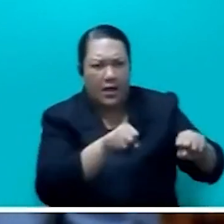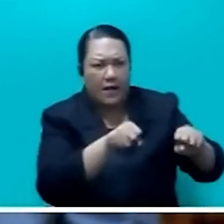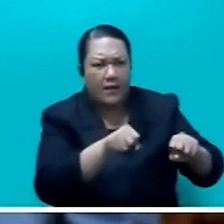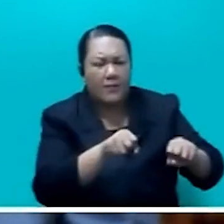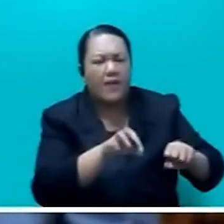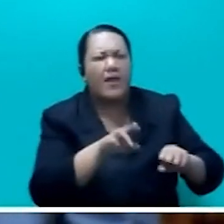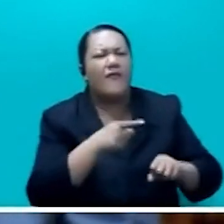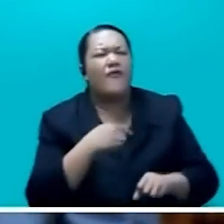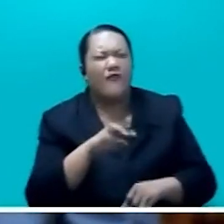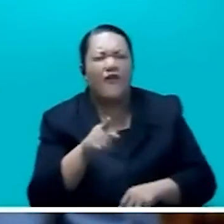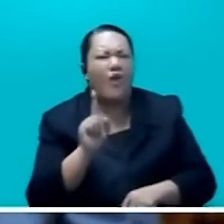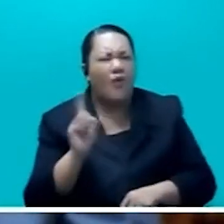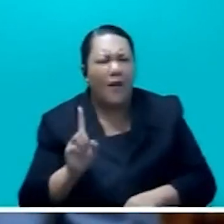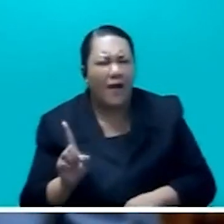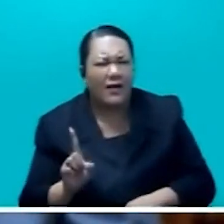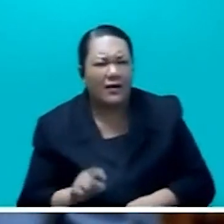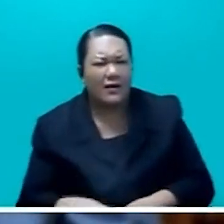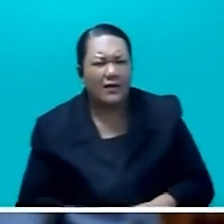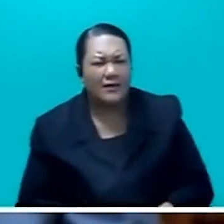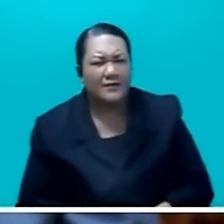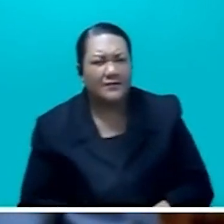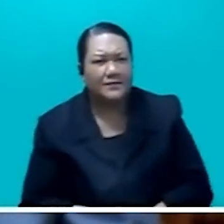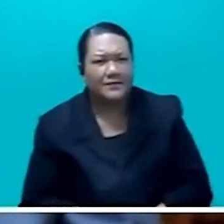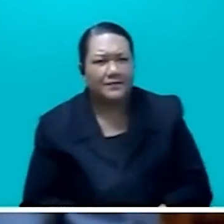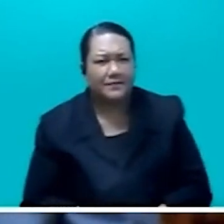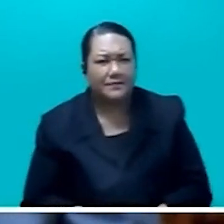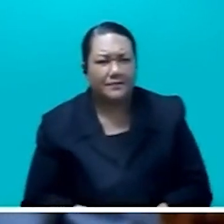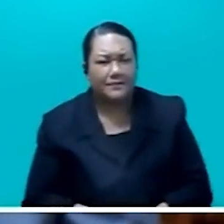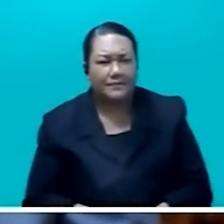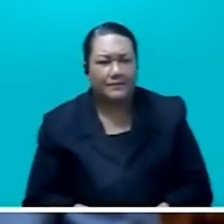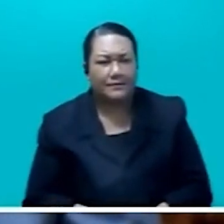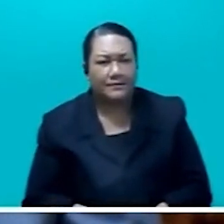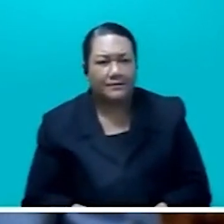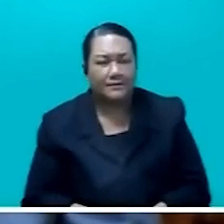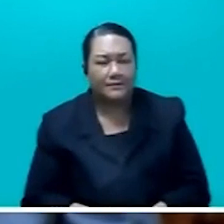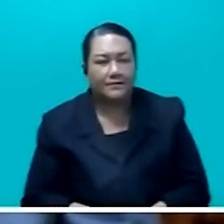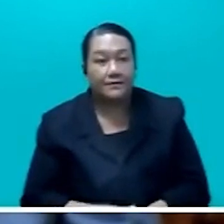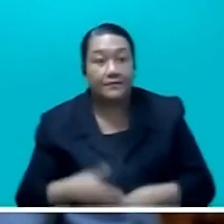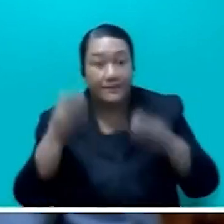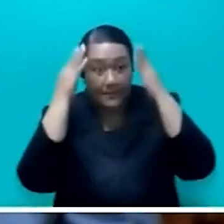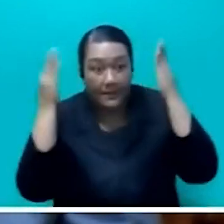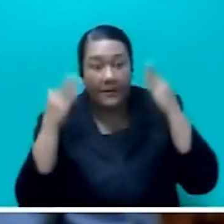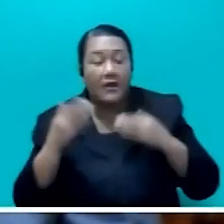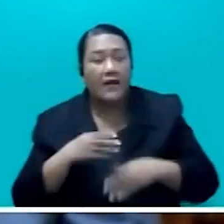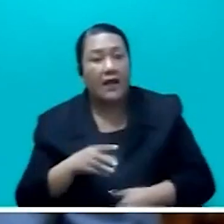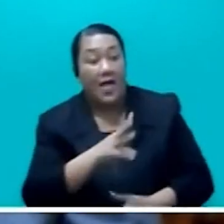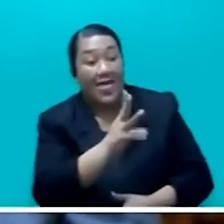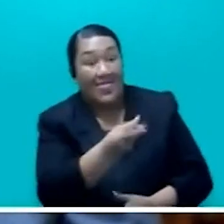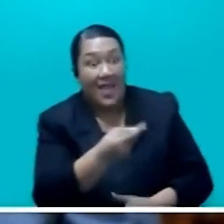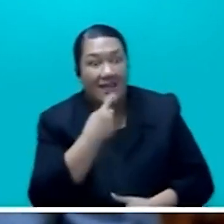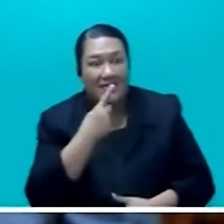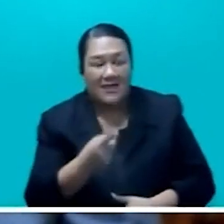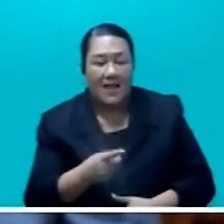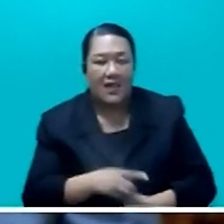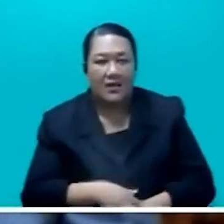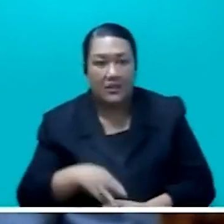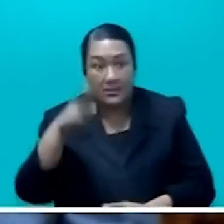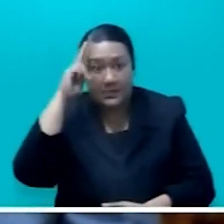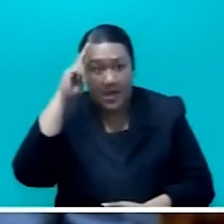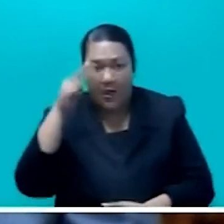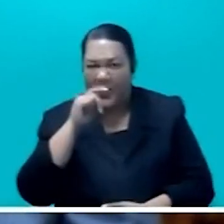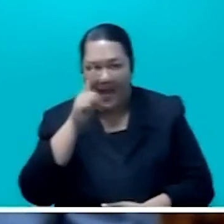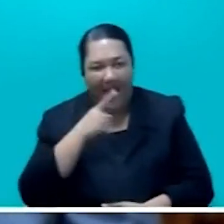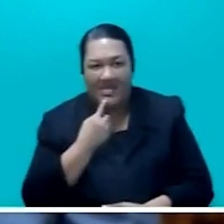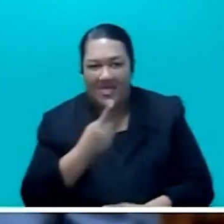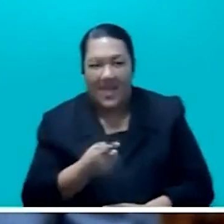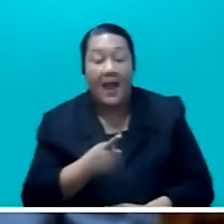what? And Mr. Speaker, they said, sir, we can't tell you, but this